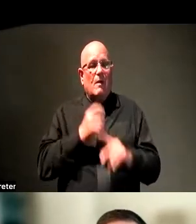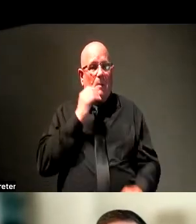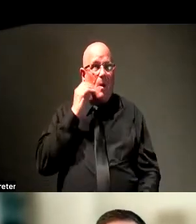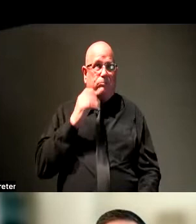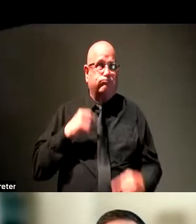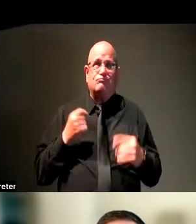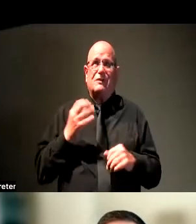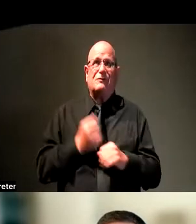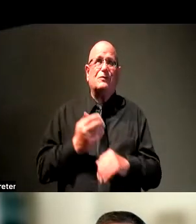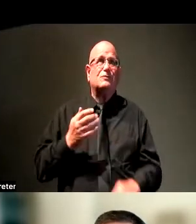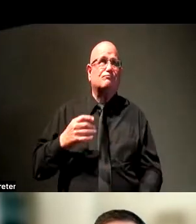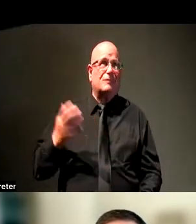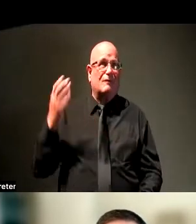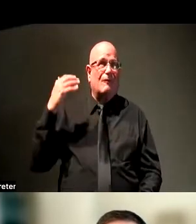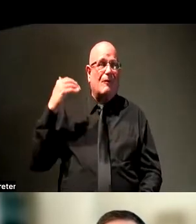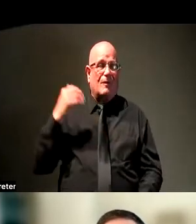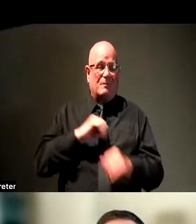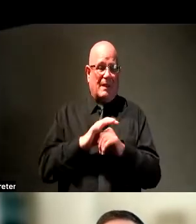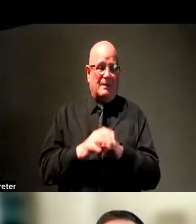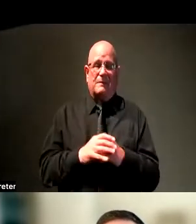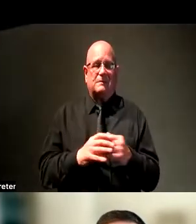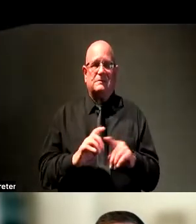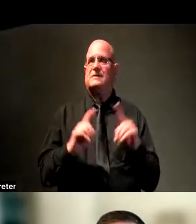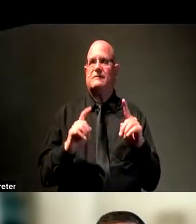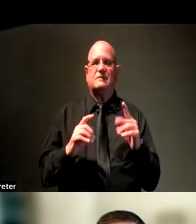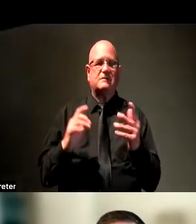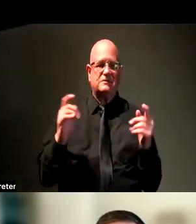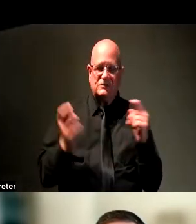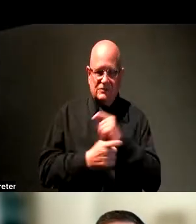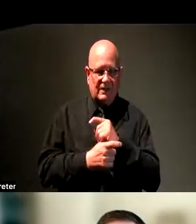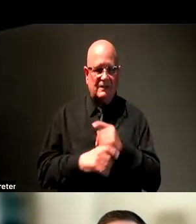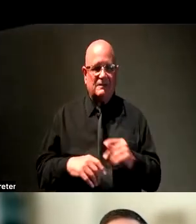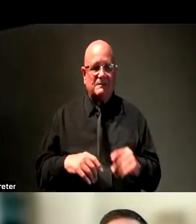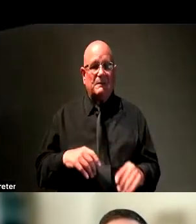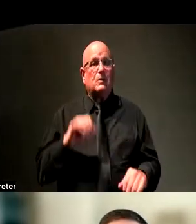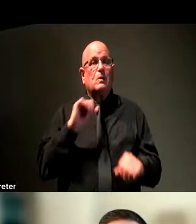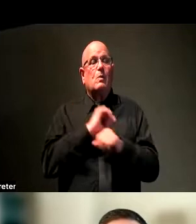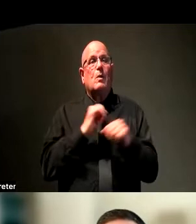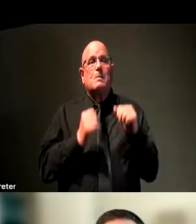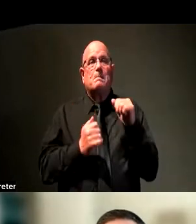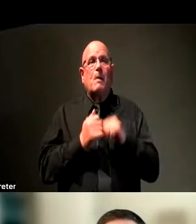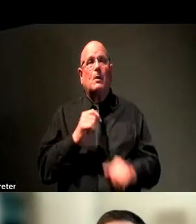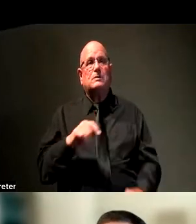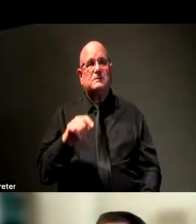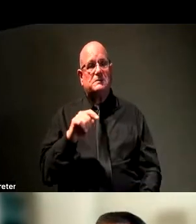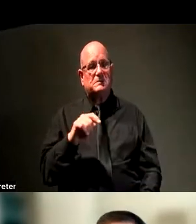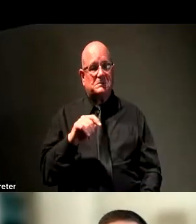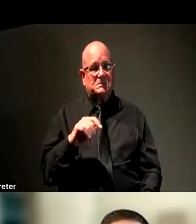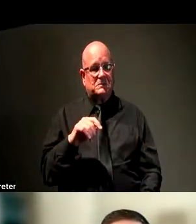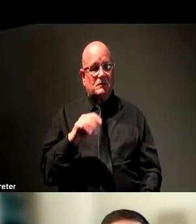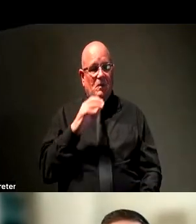several years now. It was very, very different. Those of you who might have worked remotely before know that your